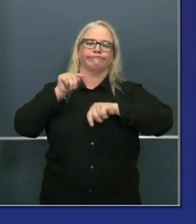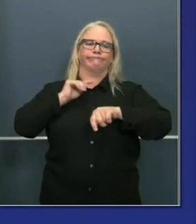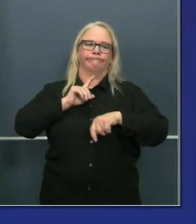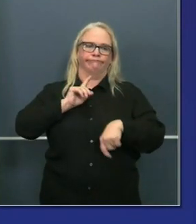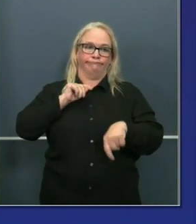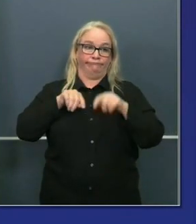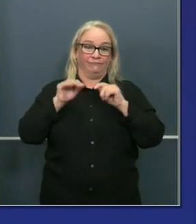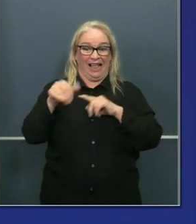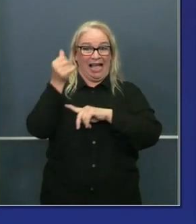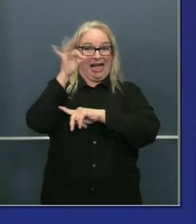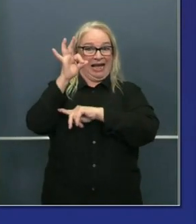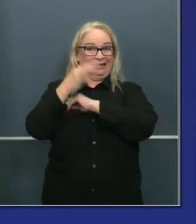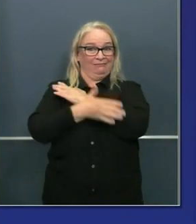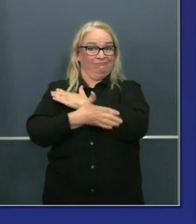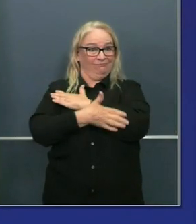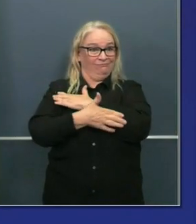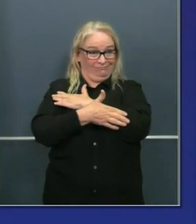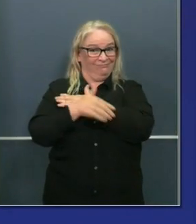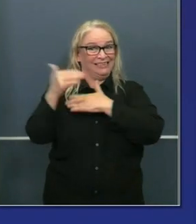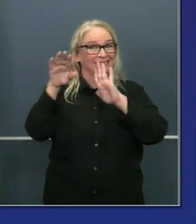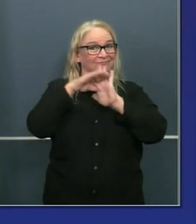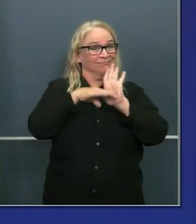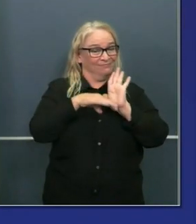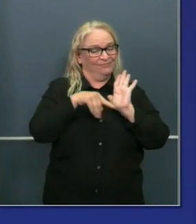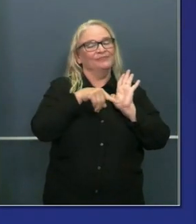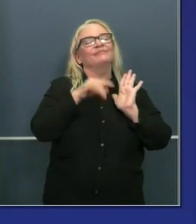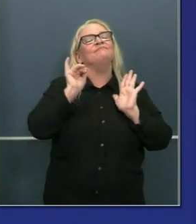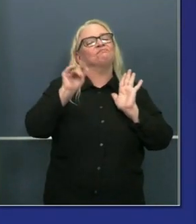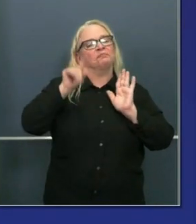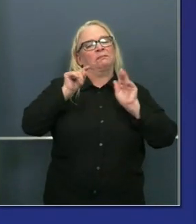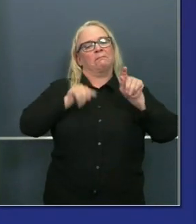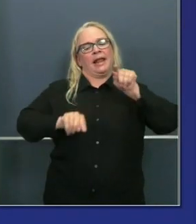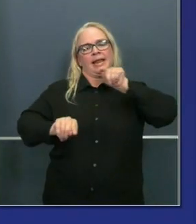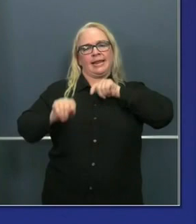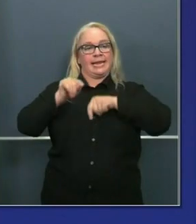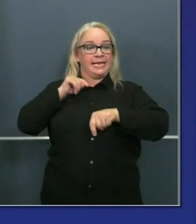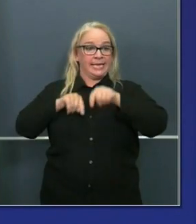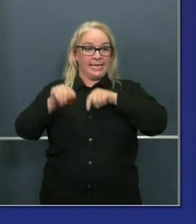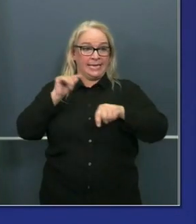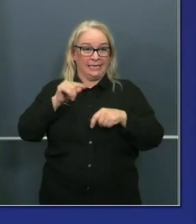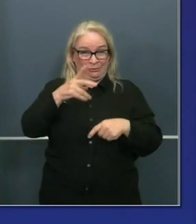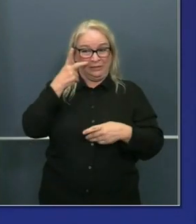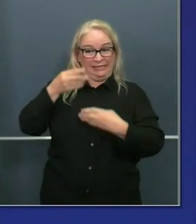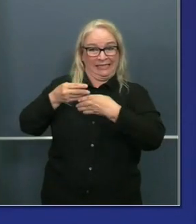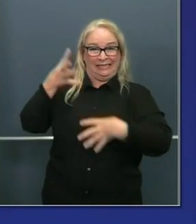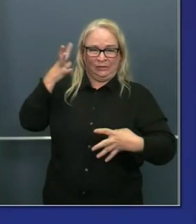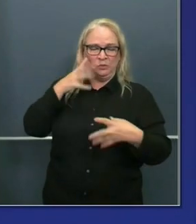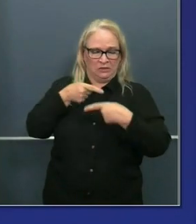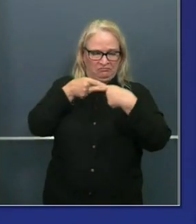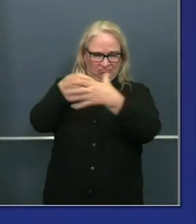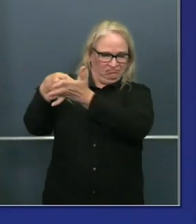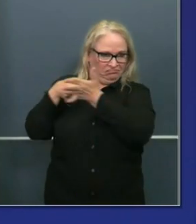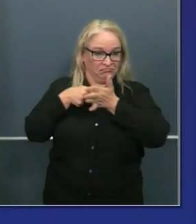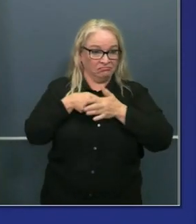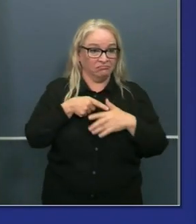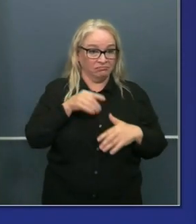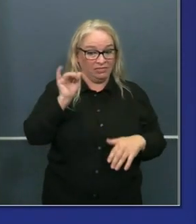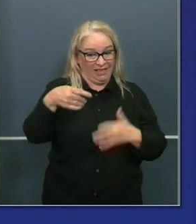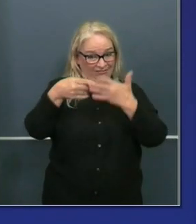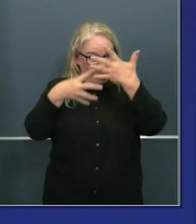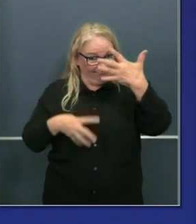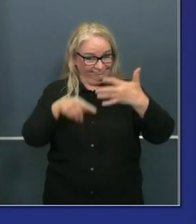again, that have been impacted by our action, these are the counties that have been on the watch list for at least three consecutive days.